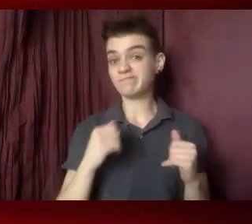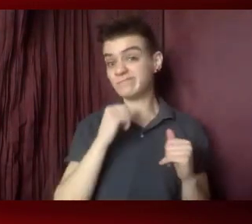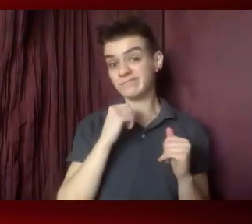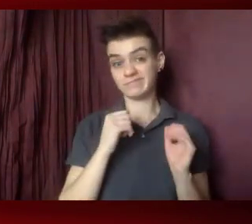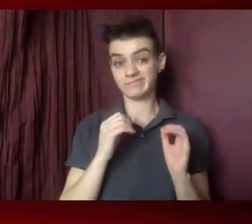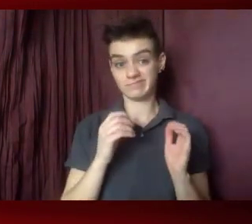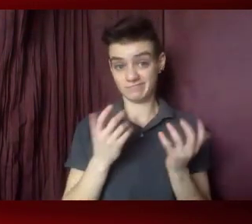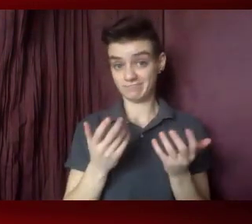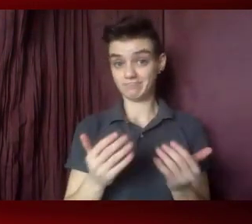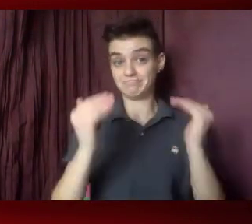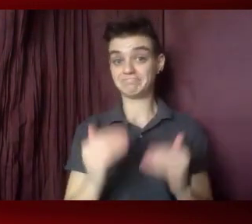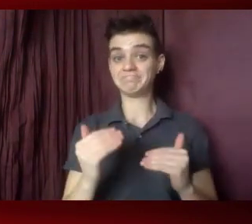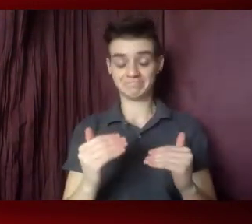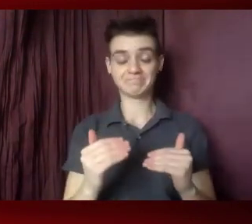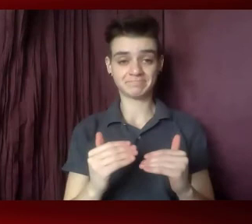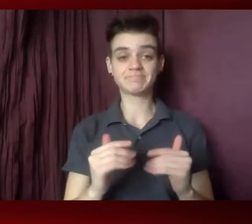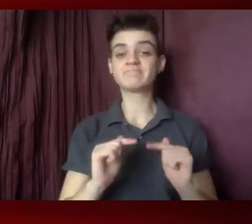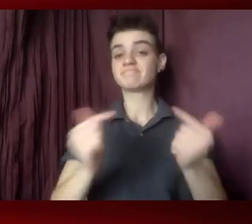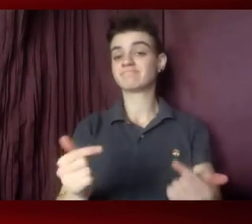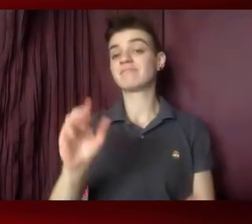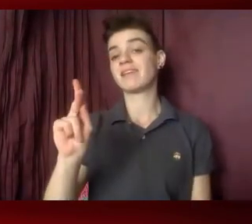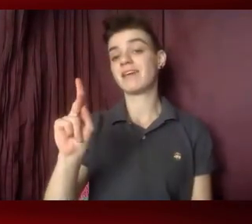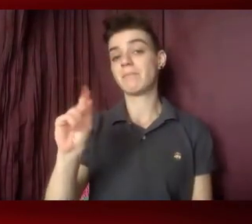move to the next slide and I'll hand the mic over to Kamaria.